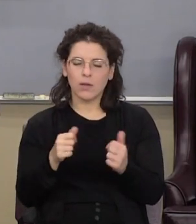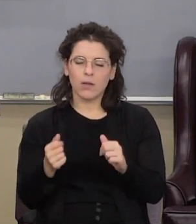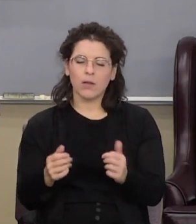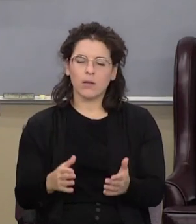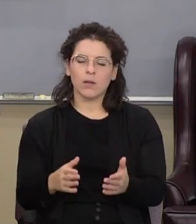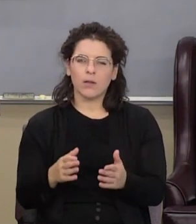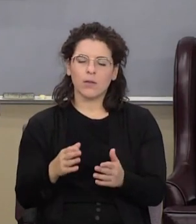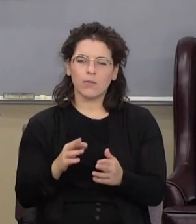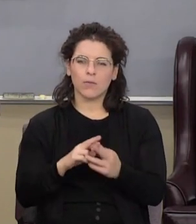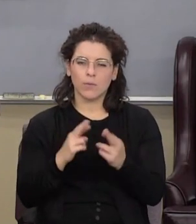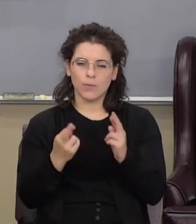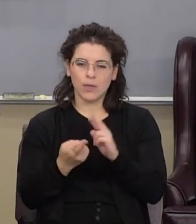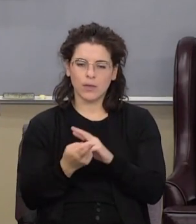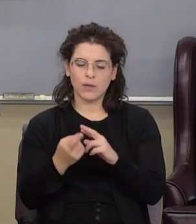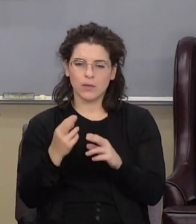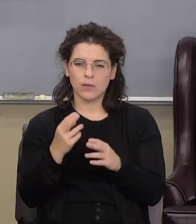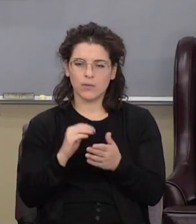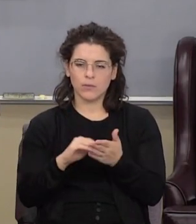preached